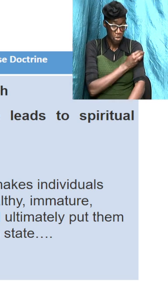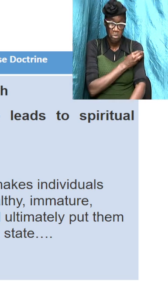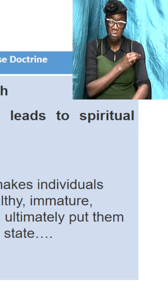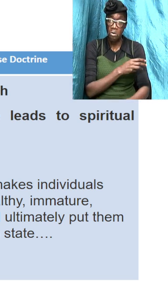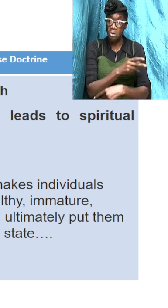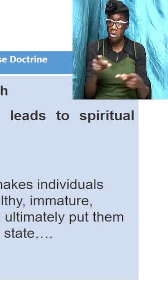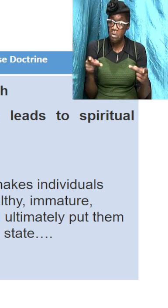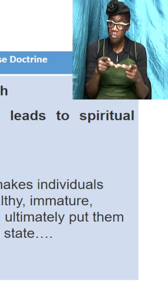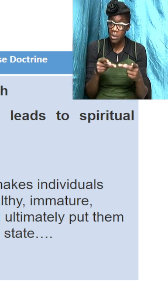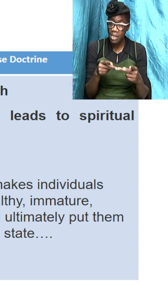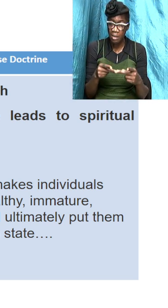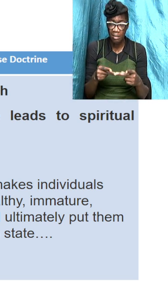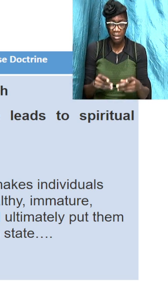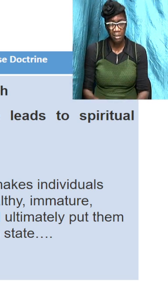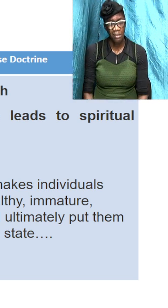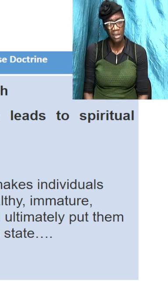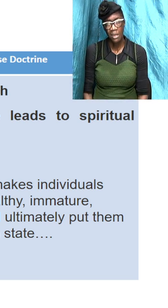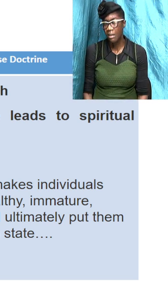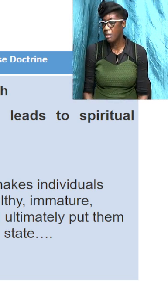you're still ignorant